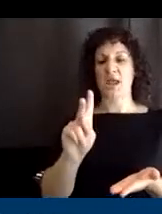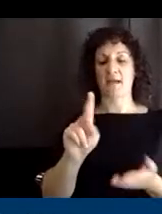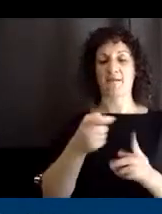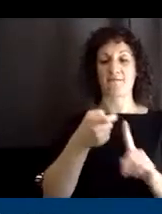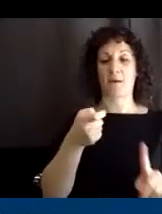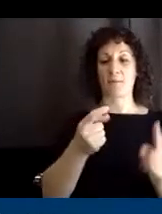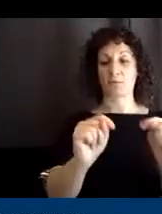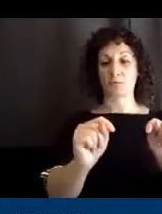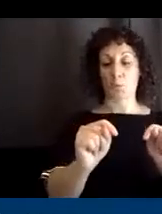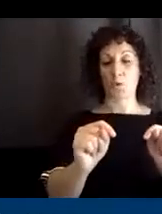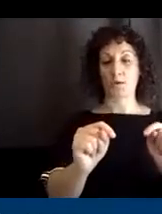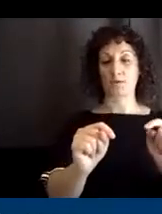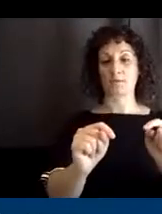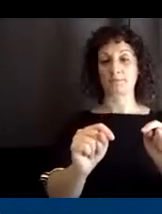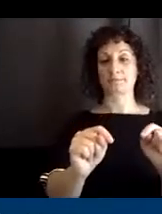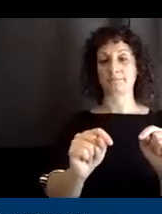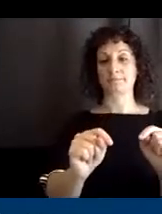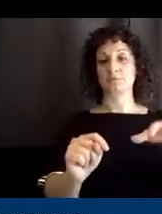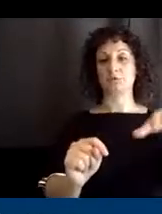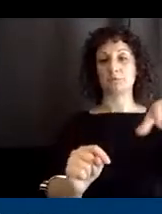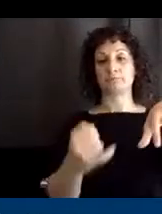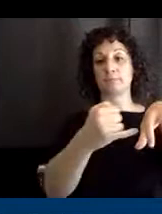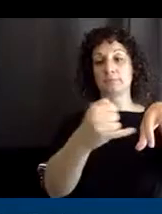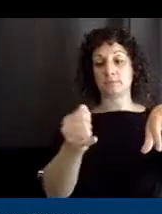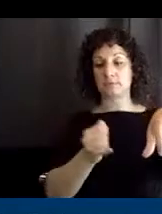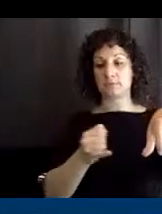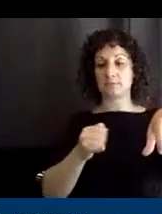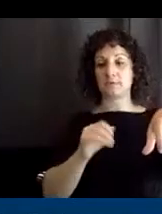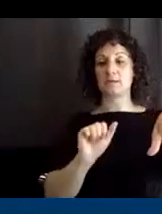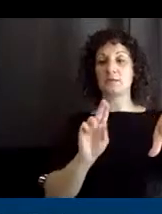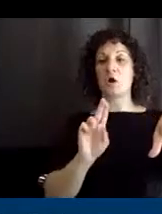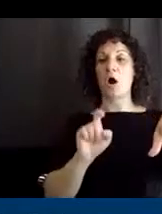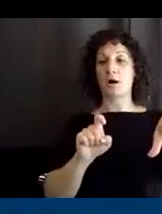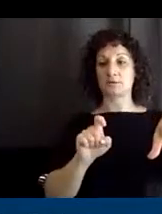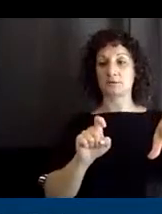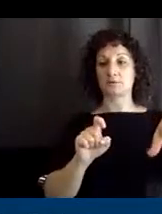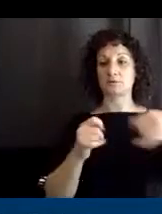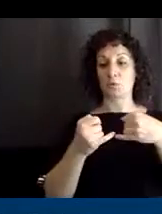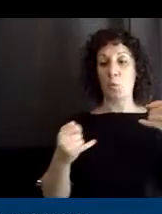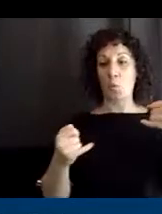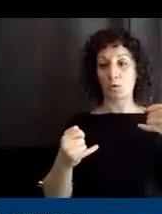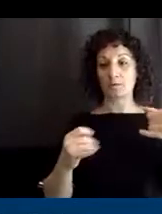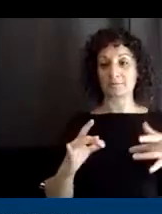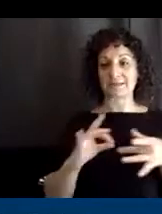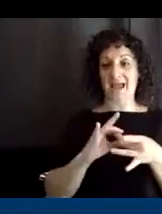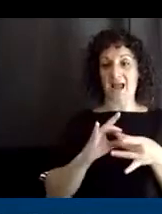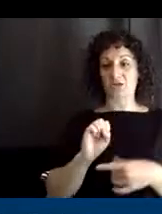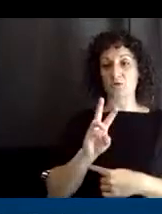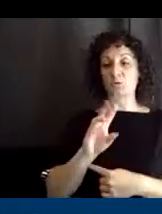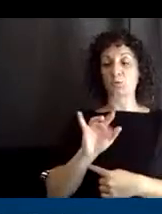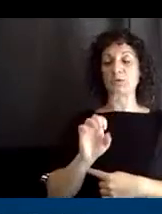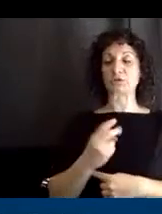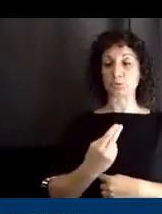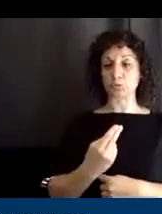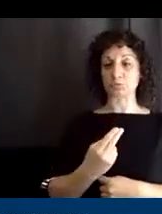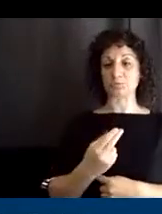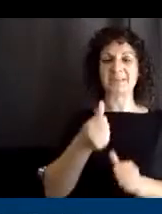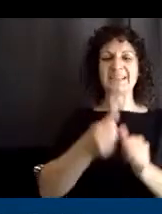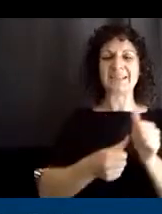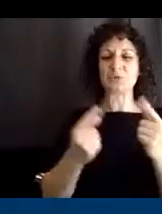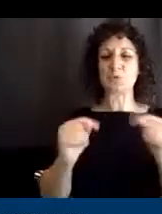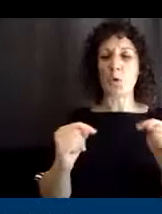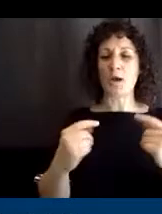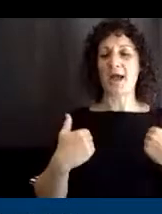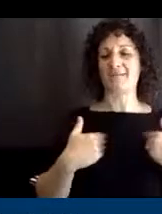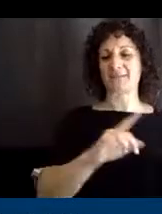an aux cord into and that aux cord then attaches the switch. Like Tammy said, each toy has a different